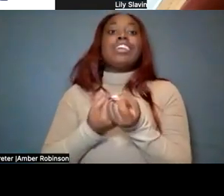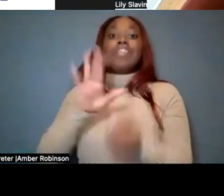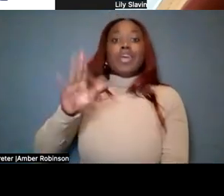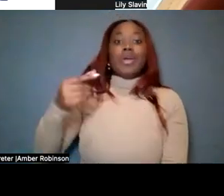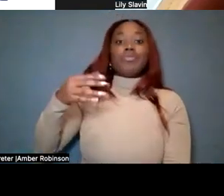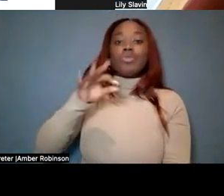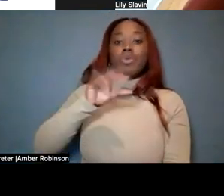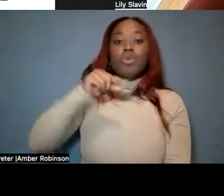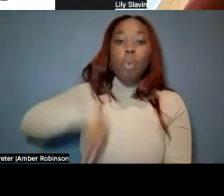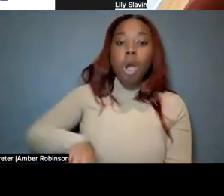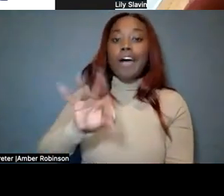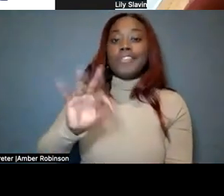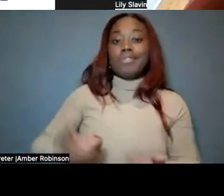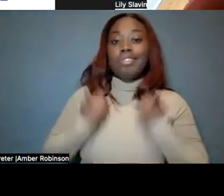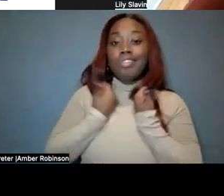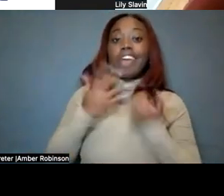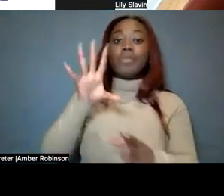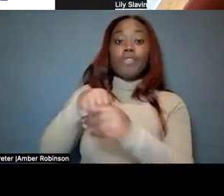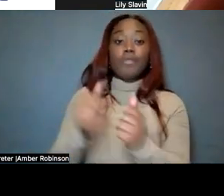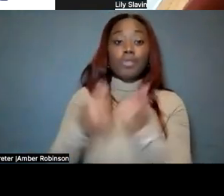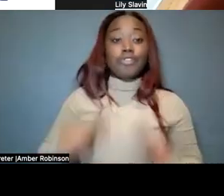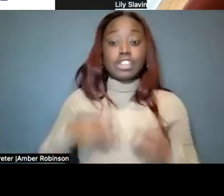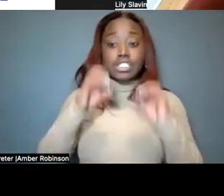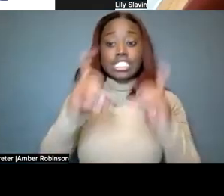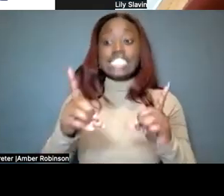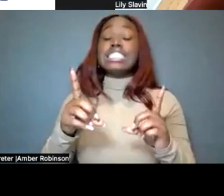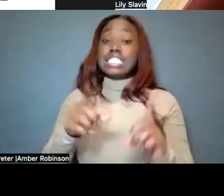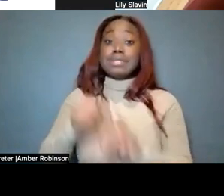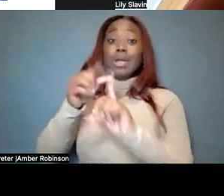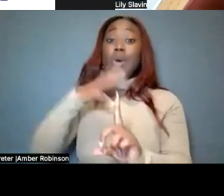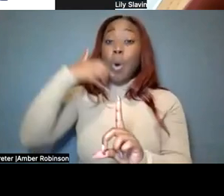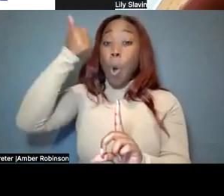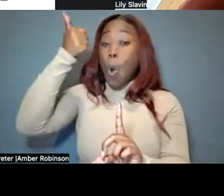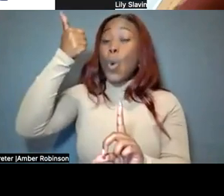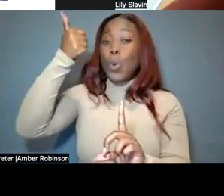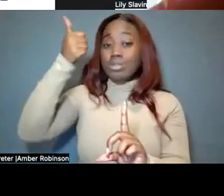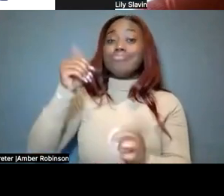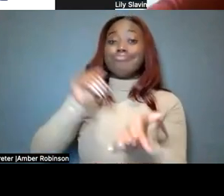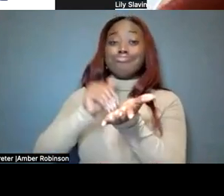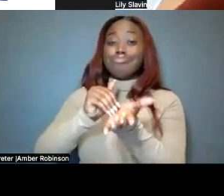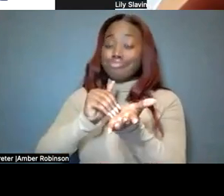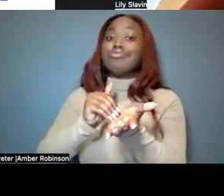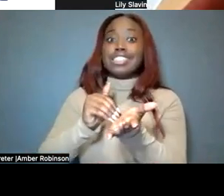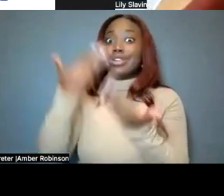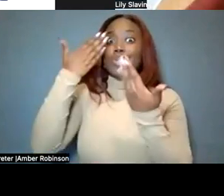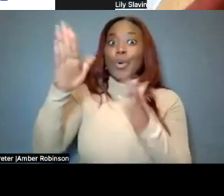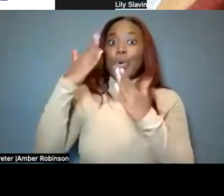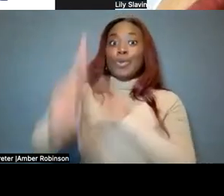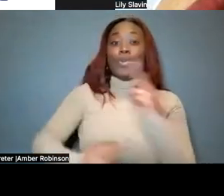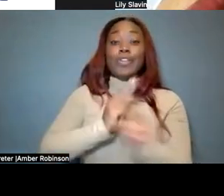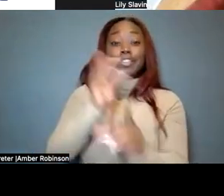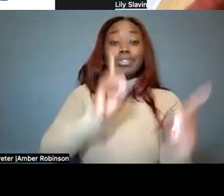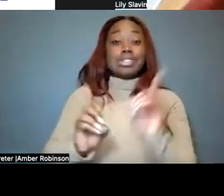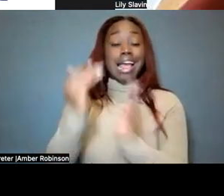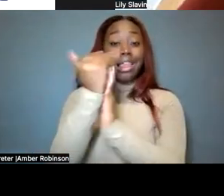of life to be in physical education. But especially older physicians don't know the universally designed lessons and all the